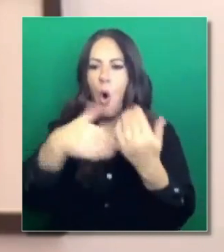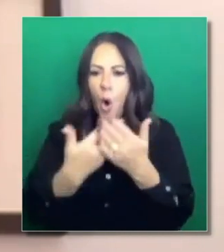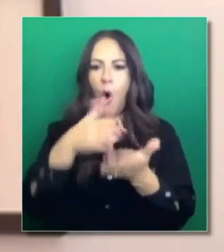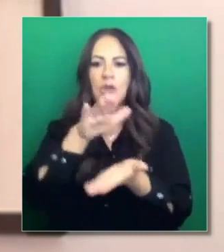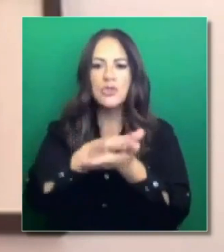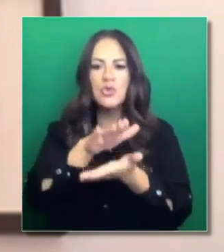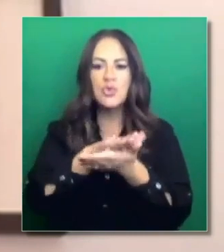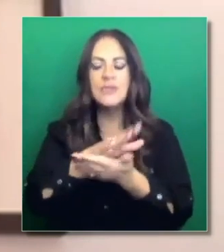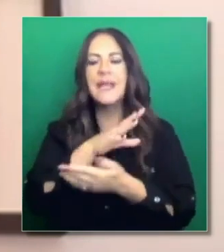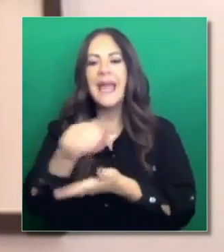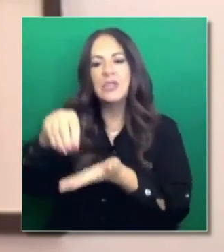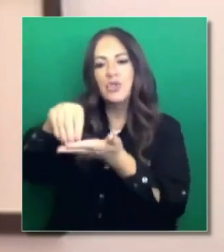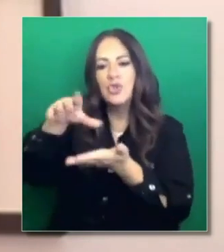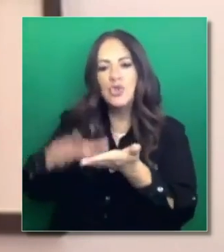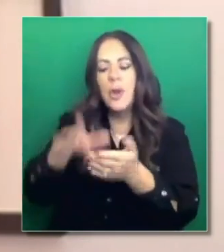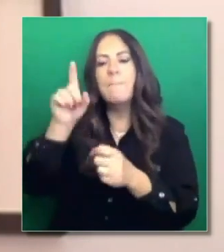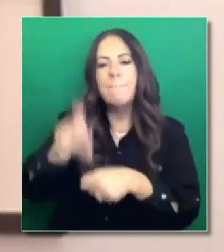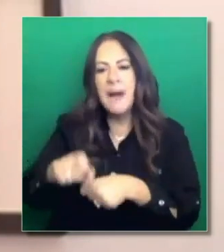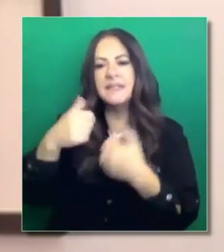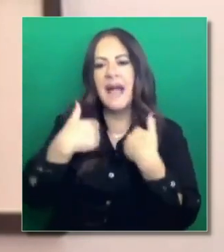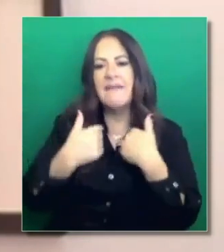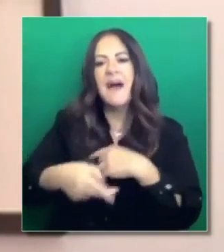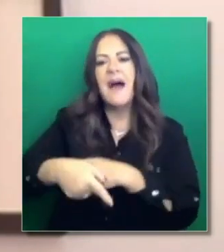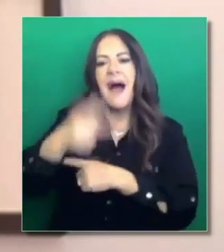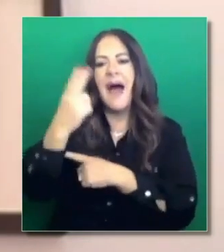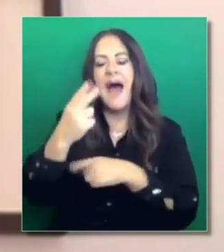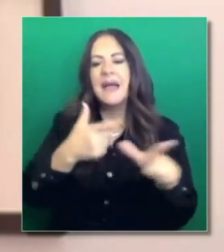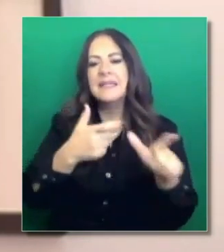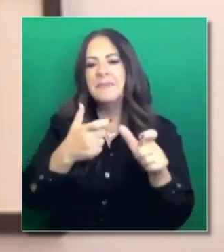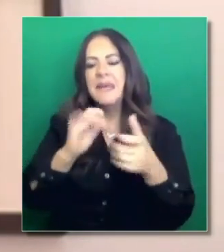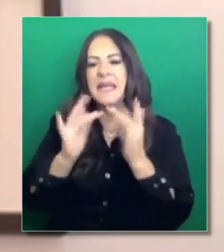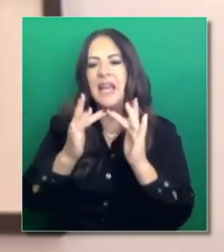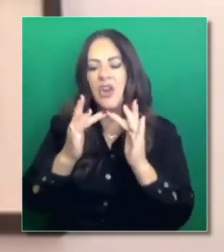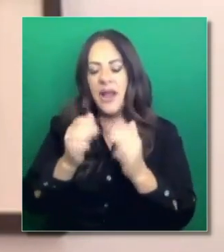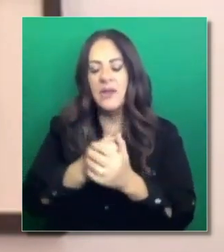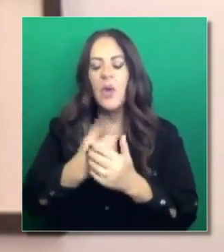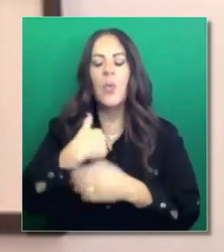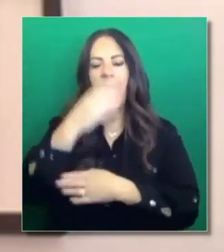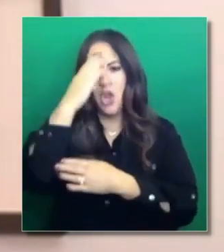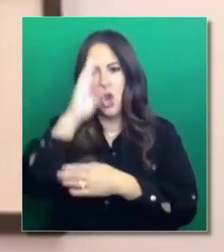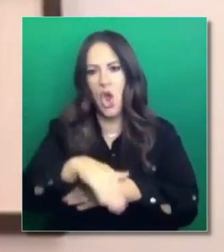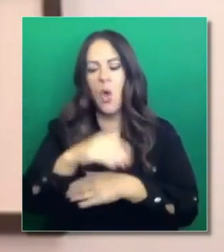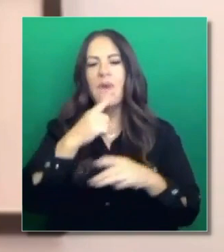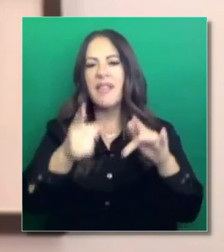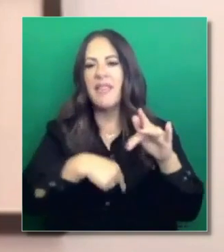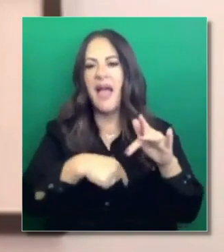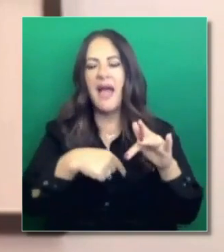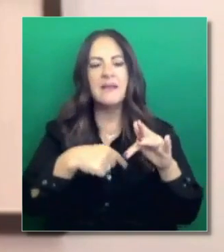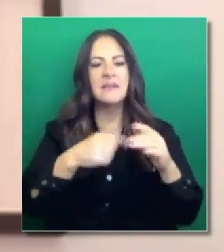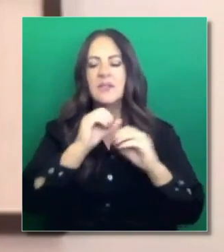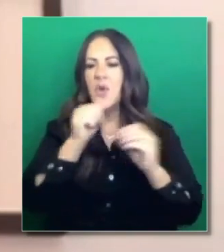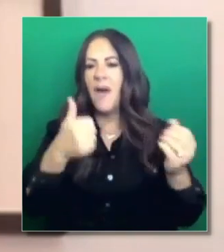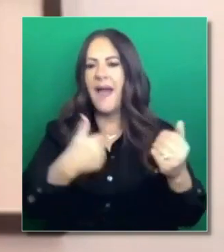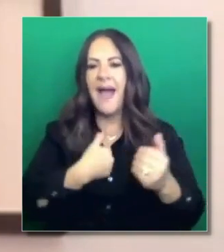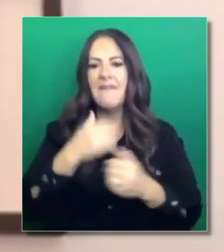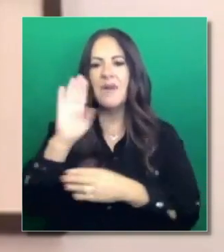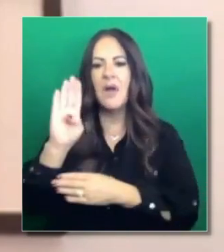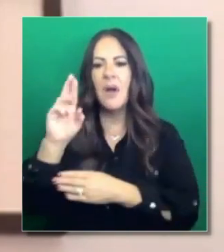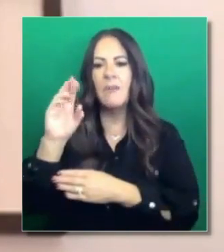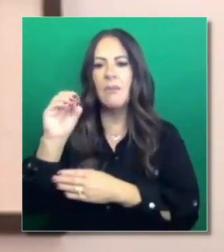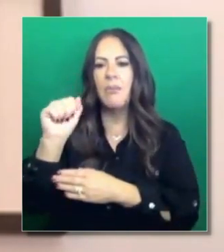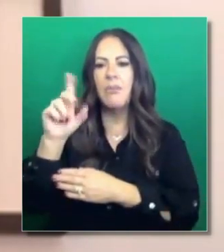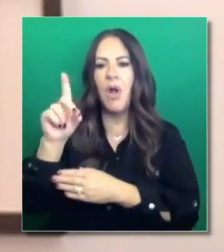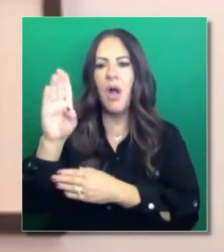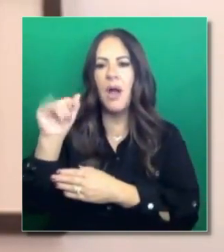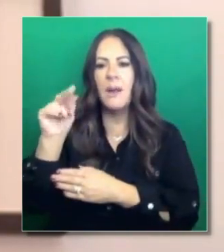million students still without it. And we know that we must address the lack of infrastructure to have broadband all across our state, especially in rural